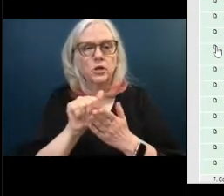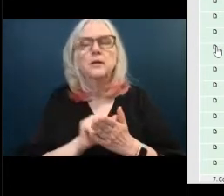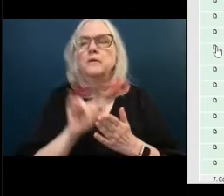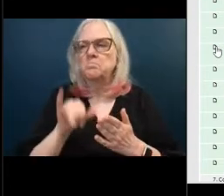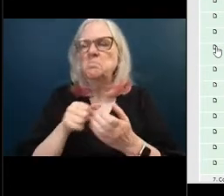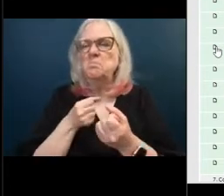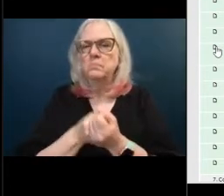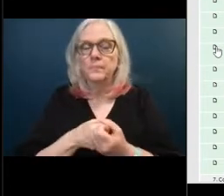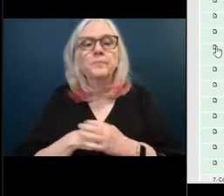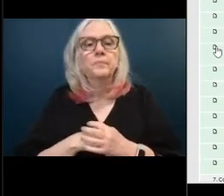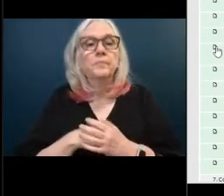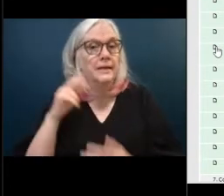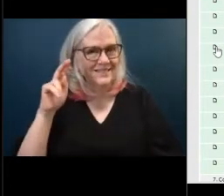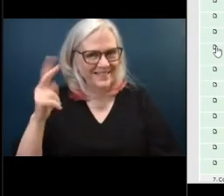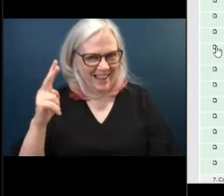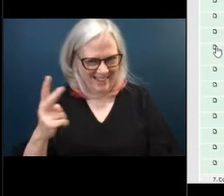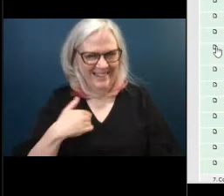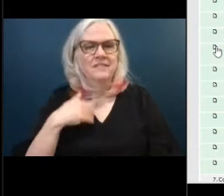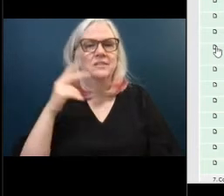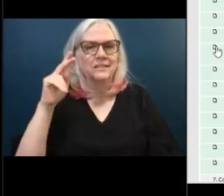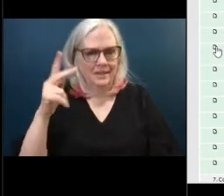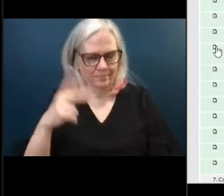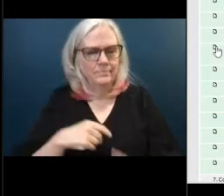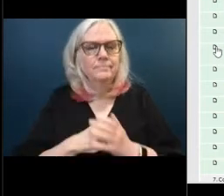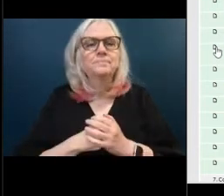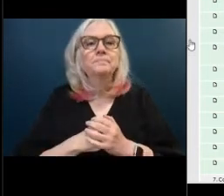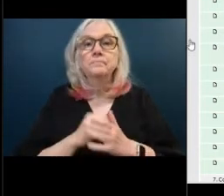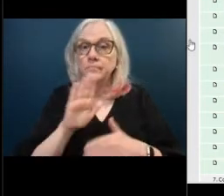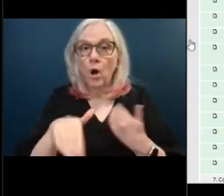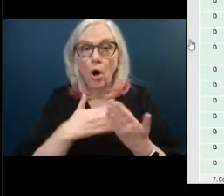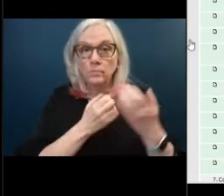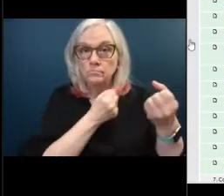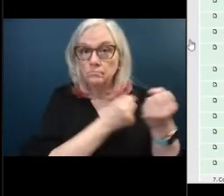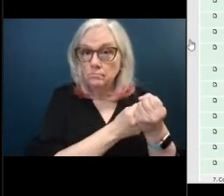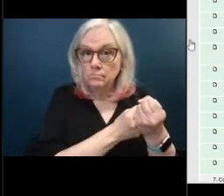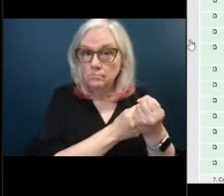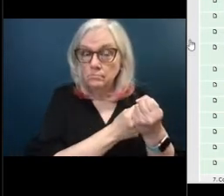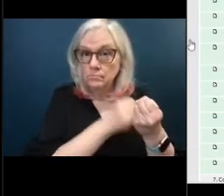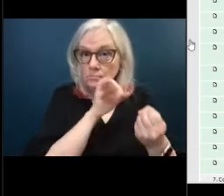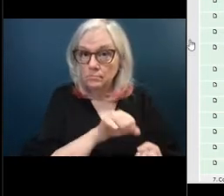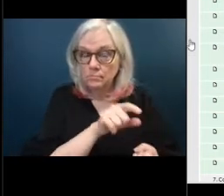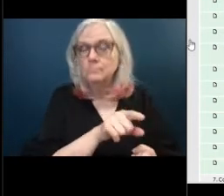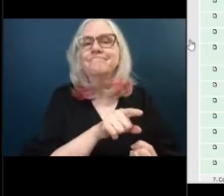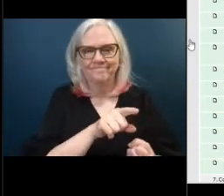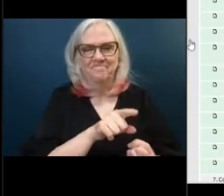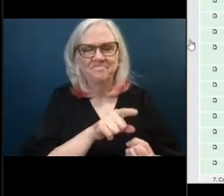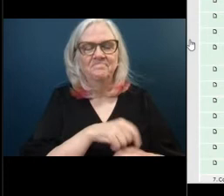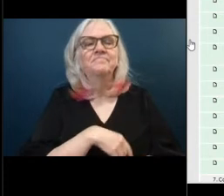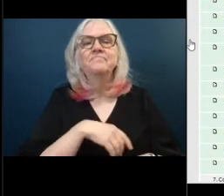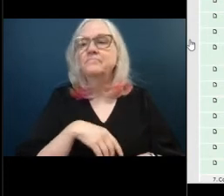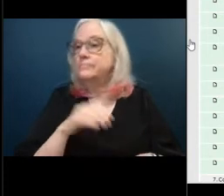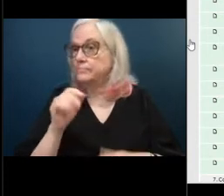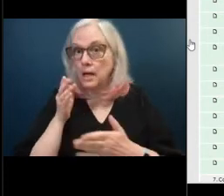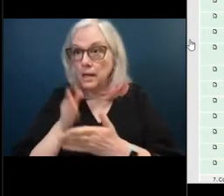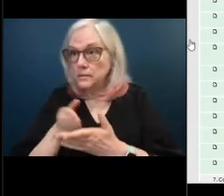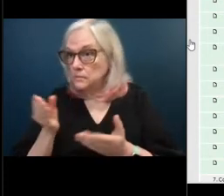and do we have a second we have a second all those in favor of approving the remainder of the consent agenda say aye aye aye all those opposed say